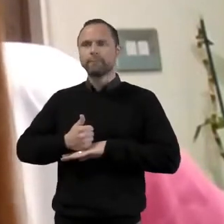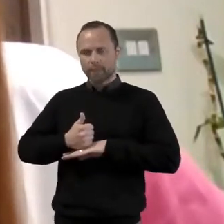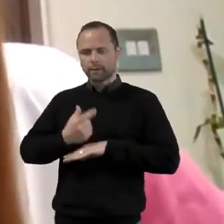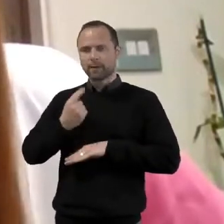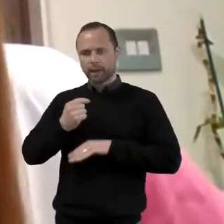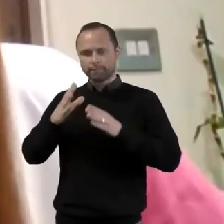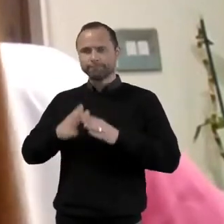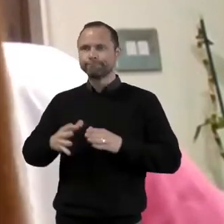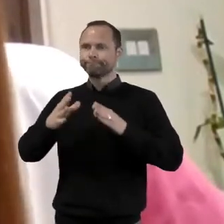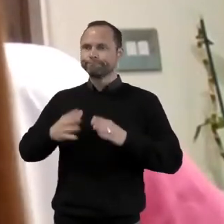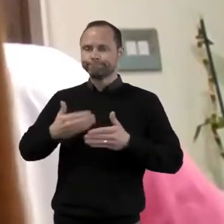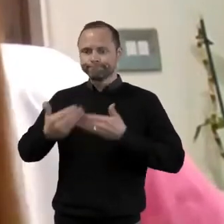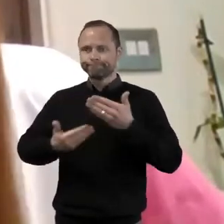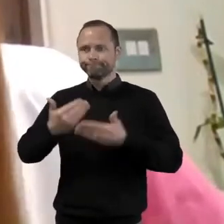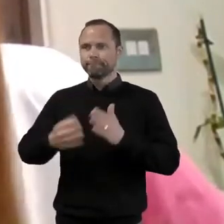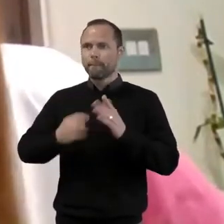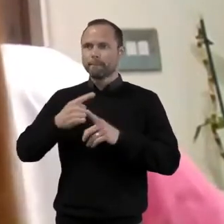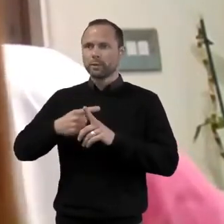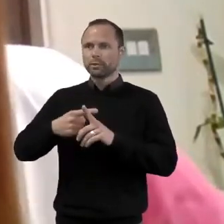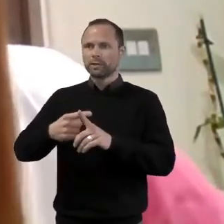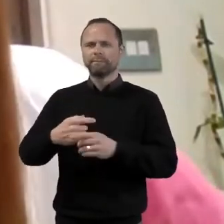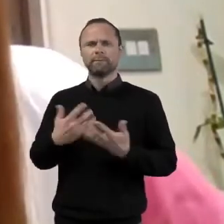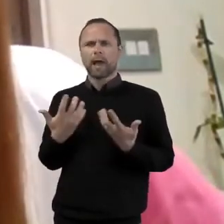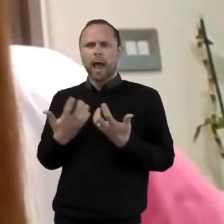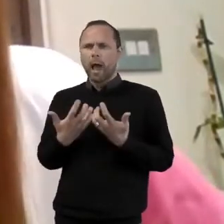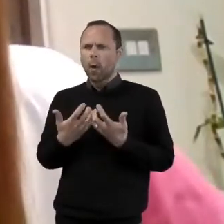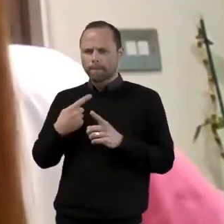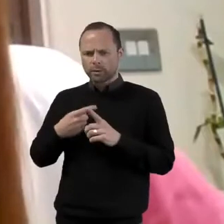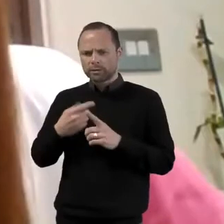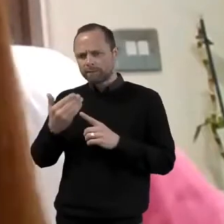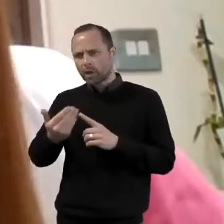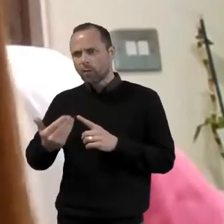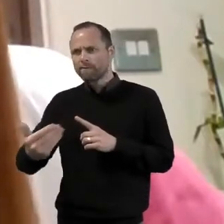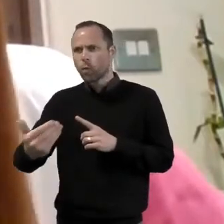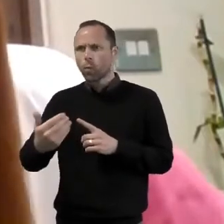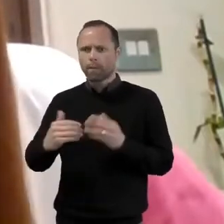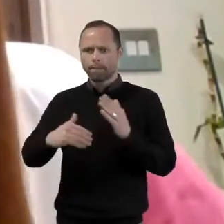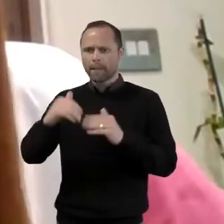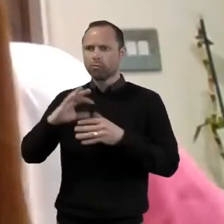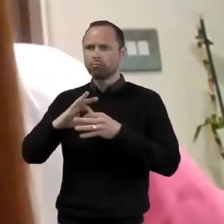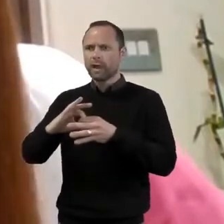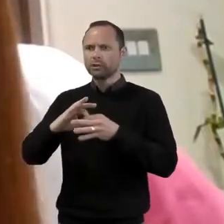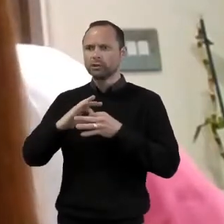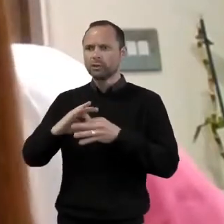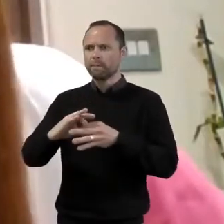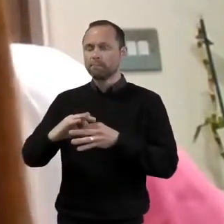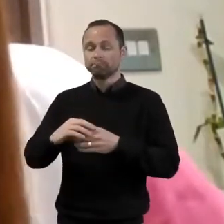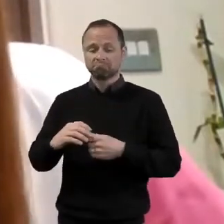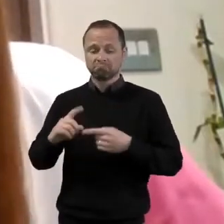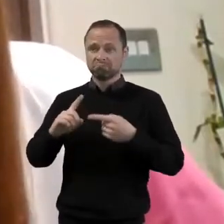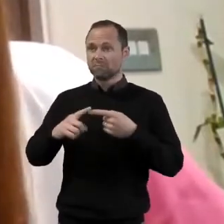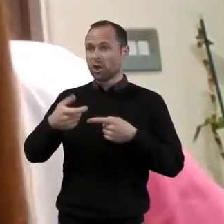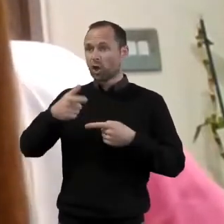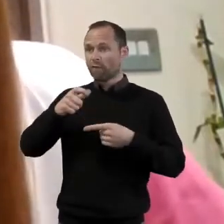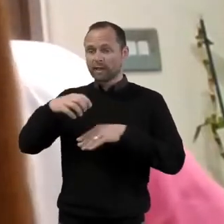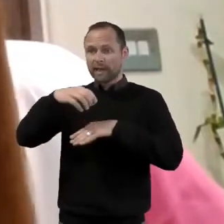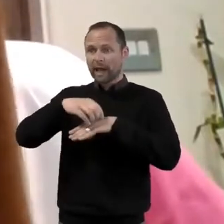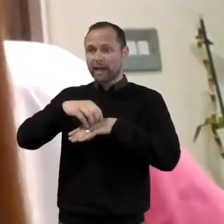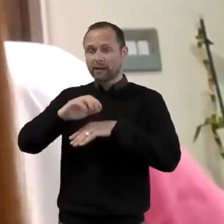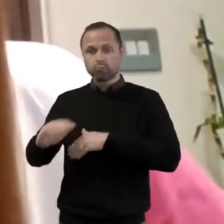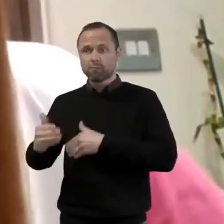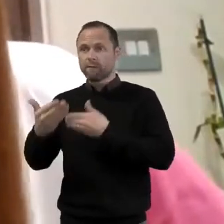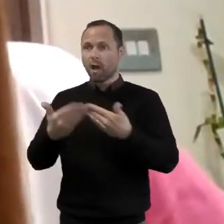schools and build relationships going forward? Could it be providing coffee and cakes one break time